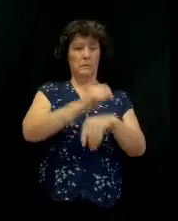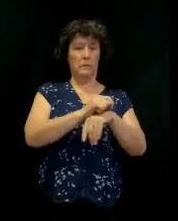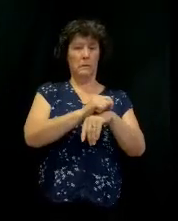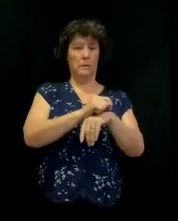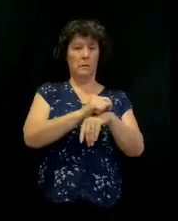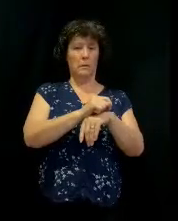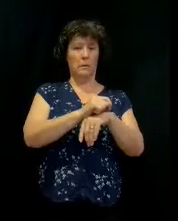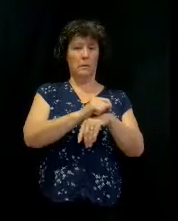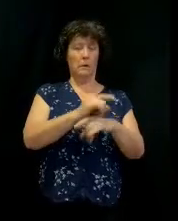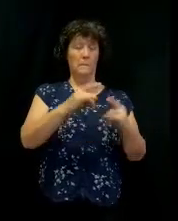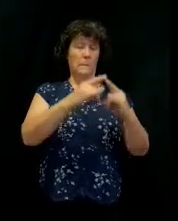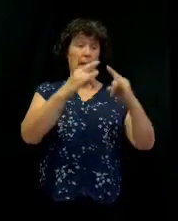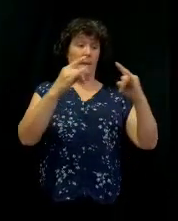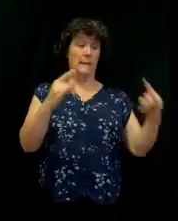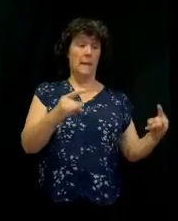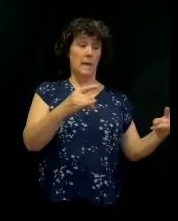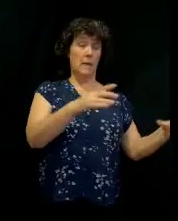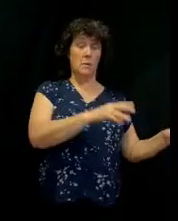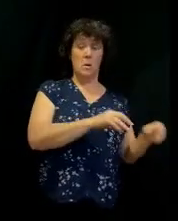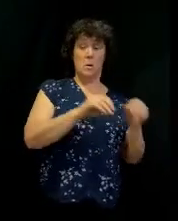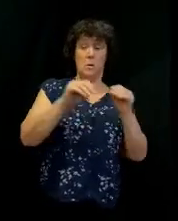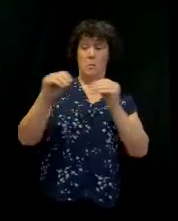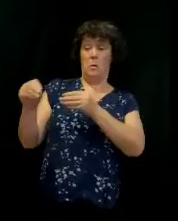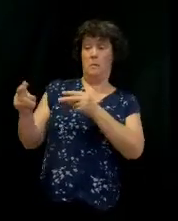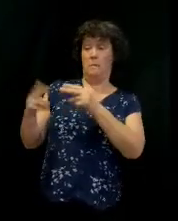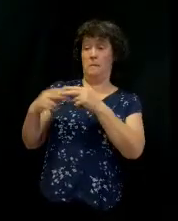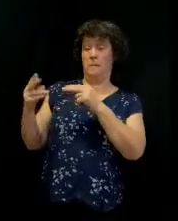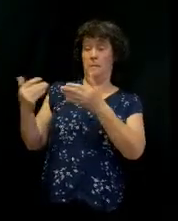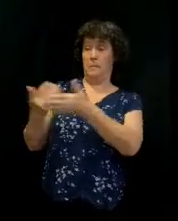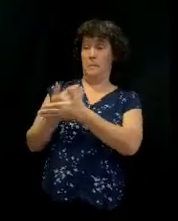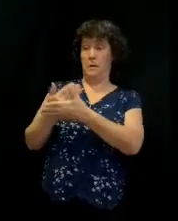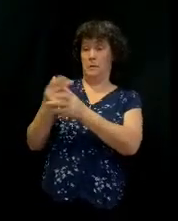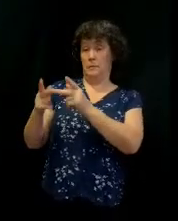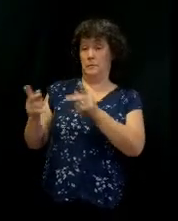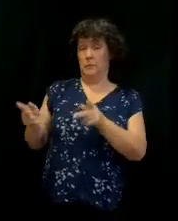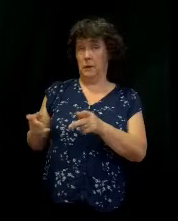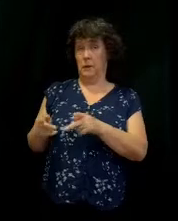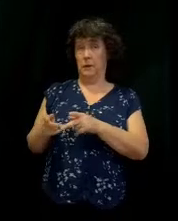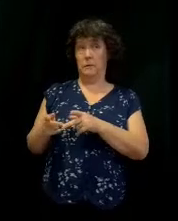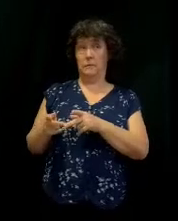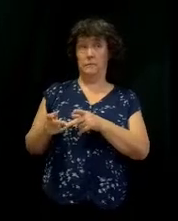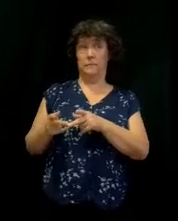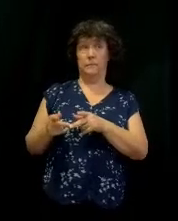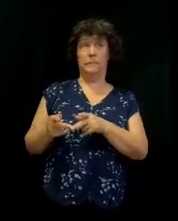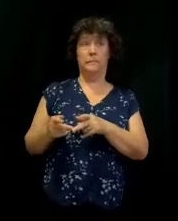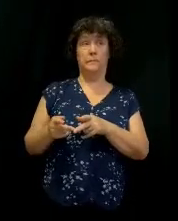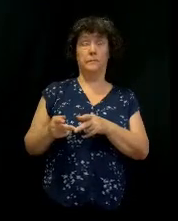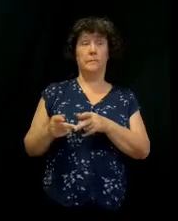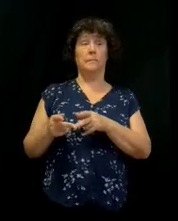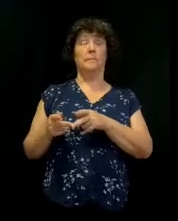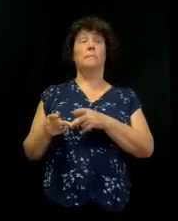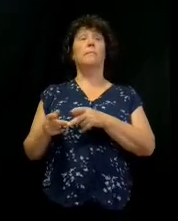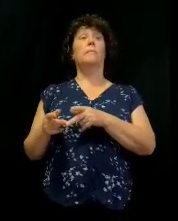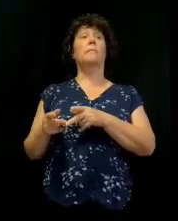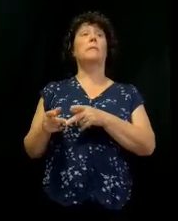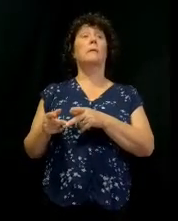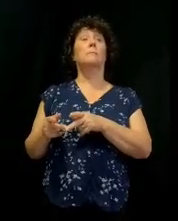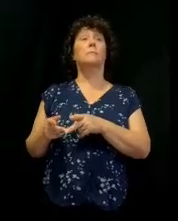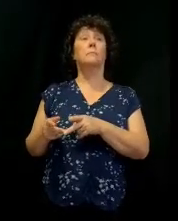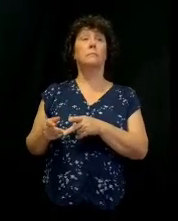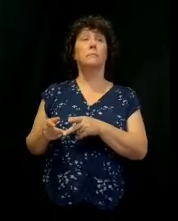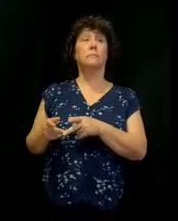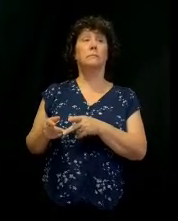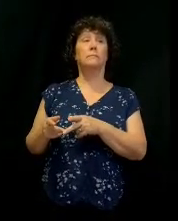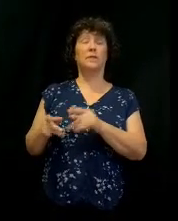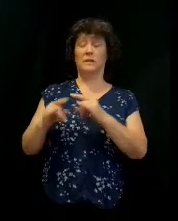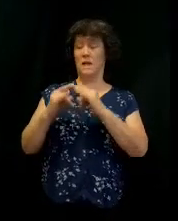tabernacle, right? Went from a tabernacle, it went to a tent, which we're to talk about that in a minute. Just a